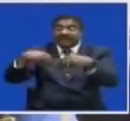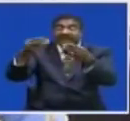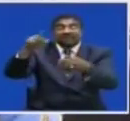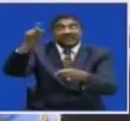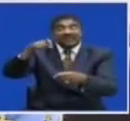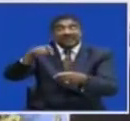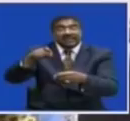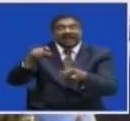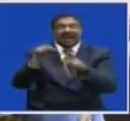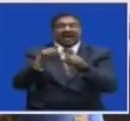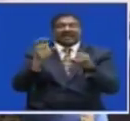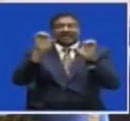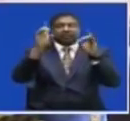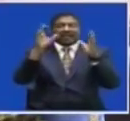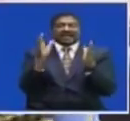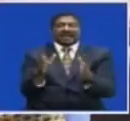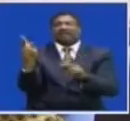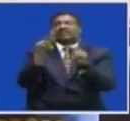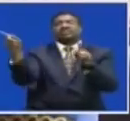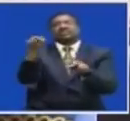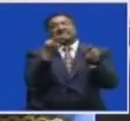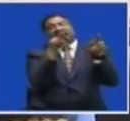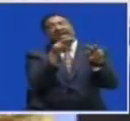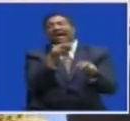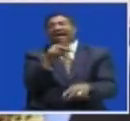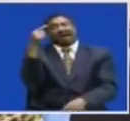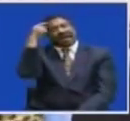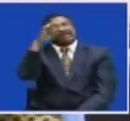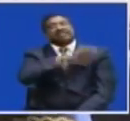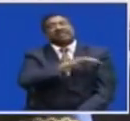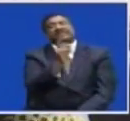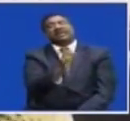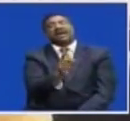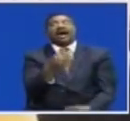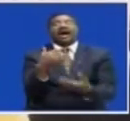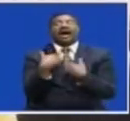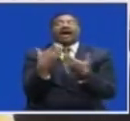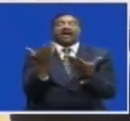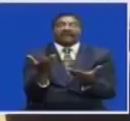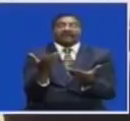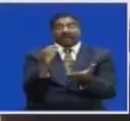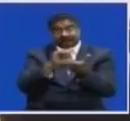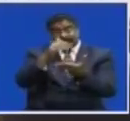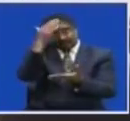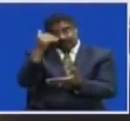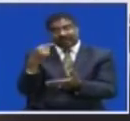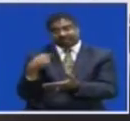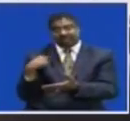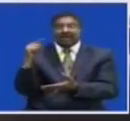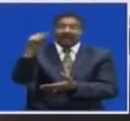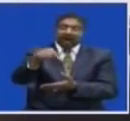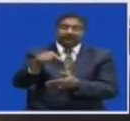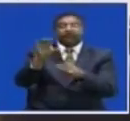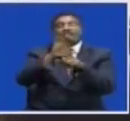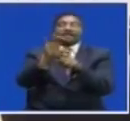educators Then people won't see the benefit of government in their lives And so we have come here on the